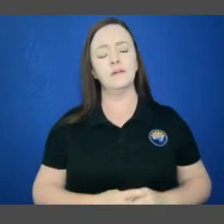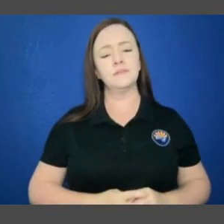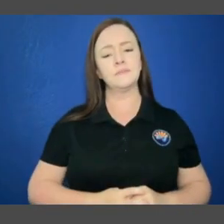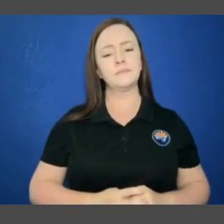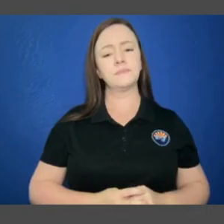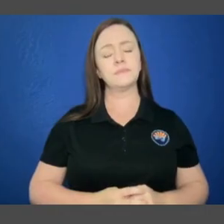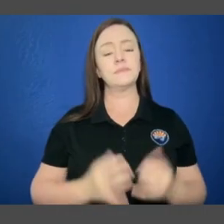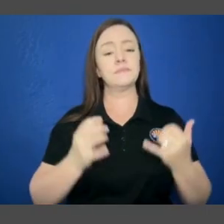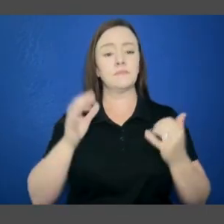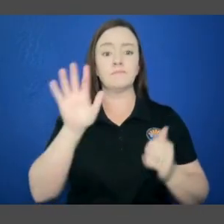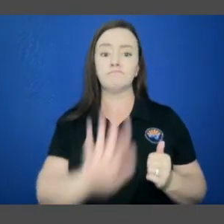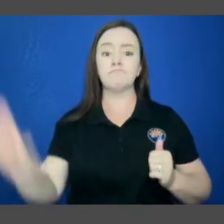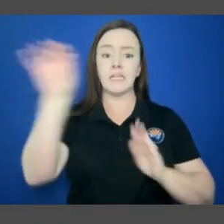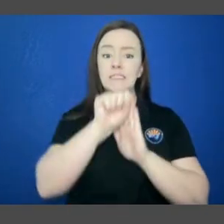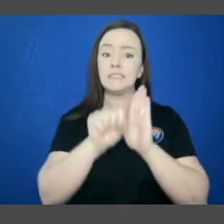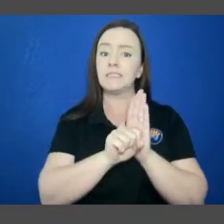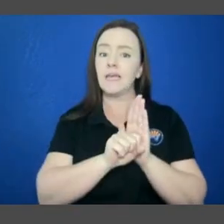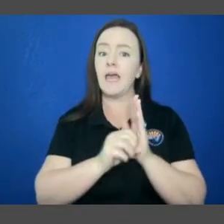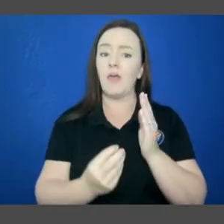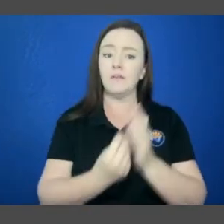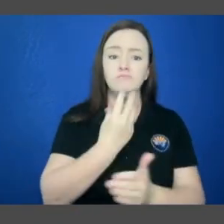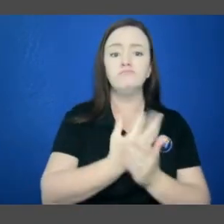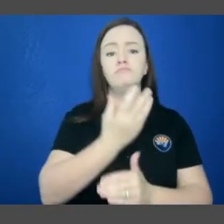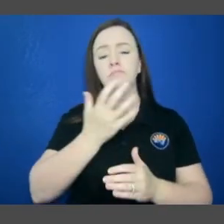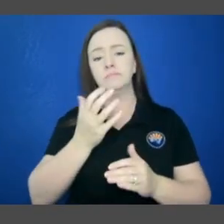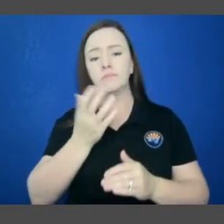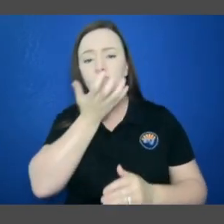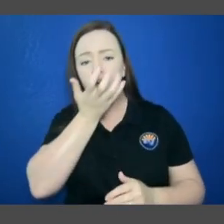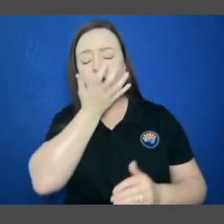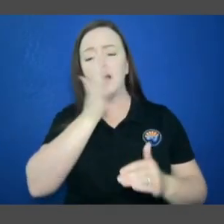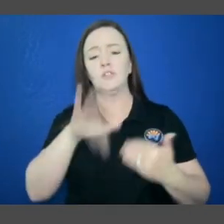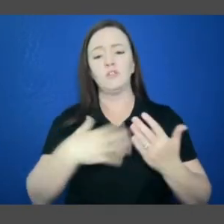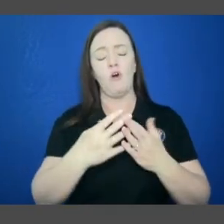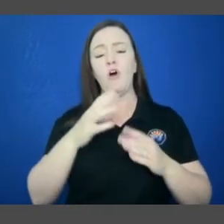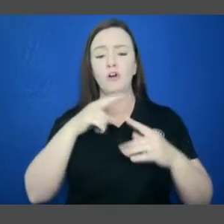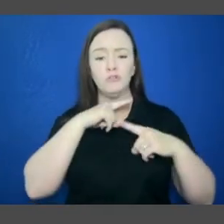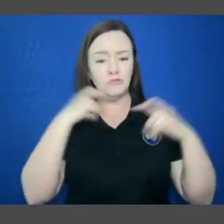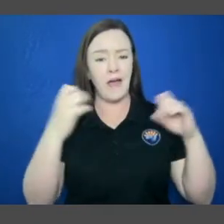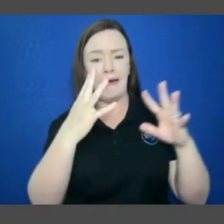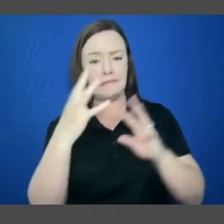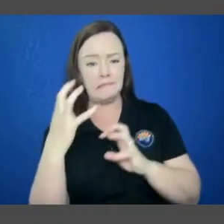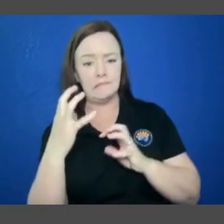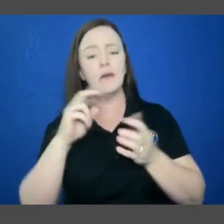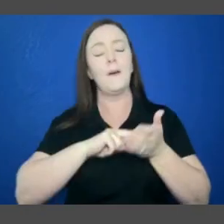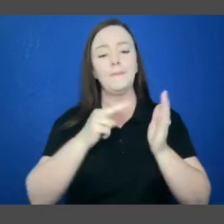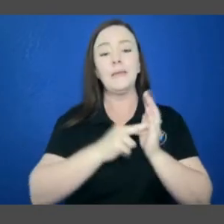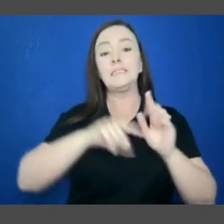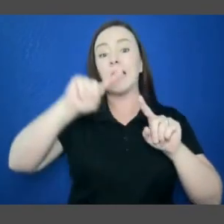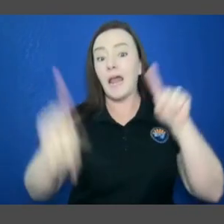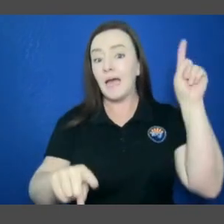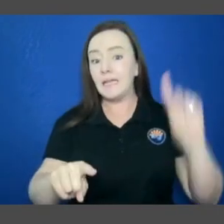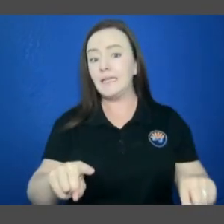fuels currently noted across the state, dry lightning will be the main trigger for wildfire starts.